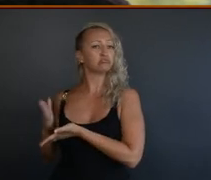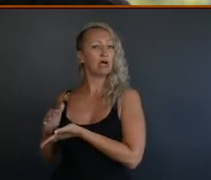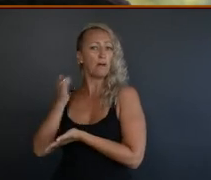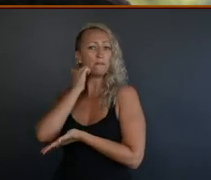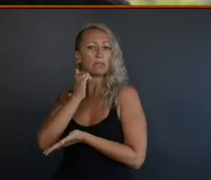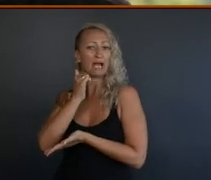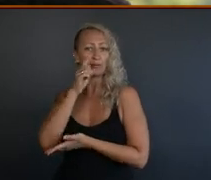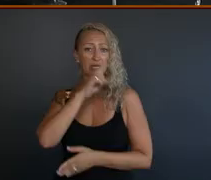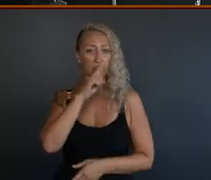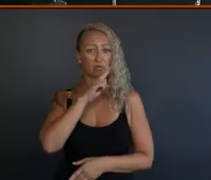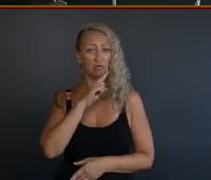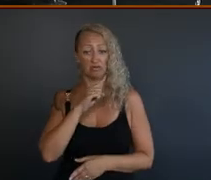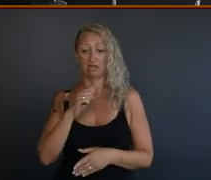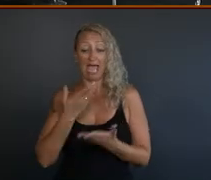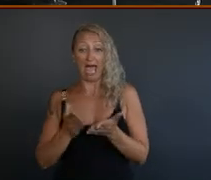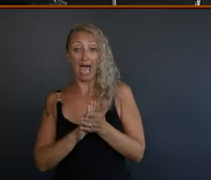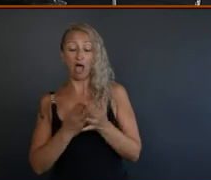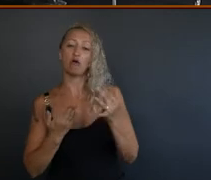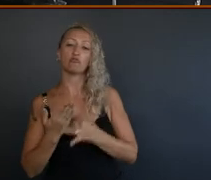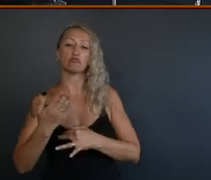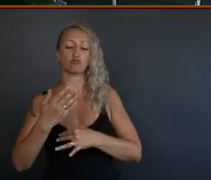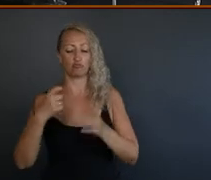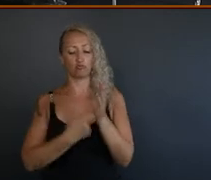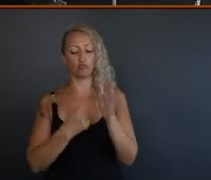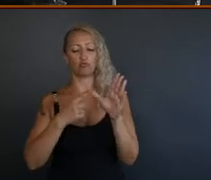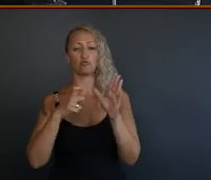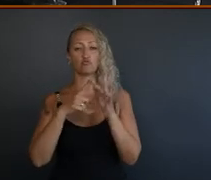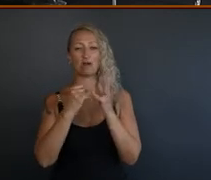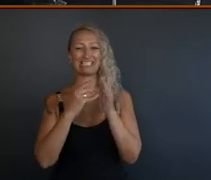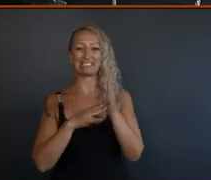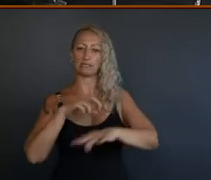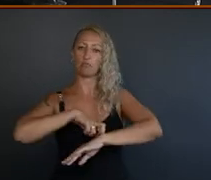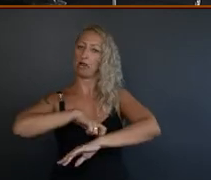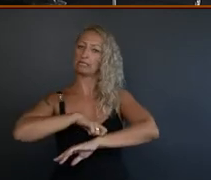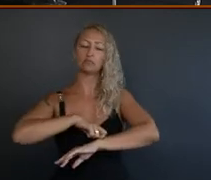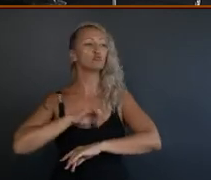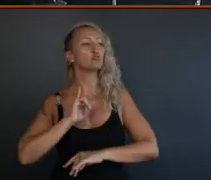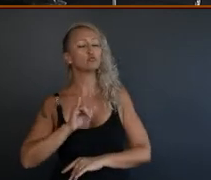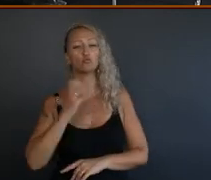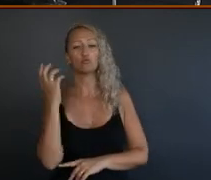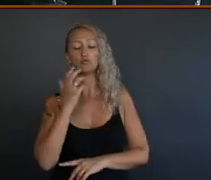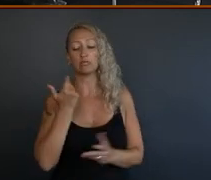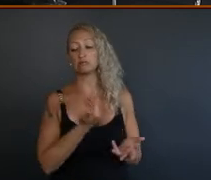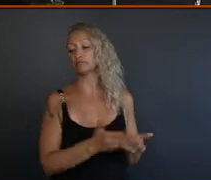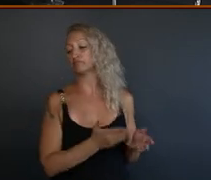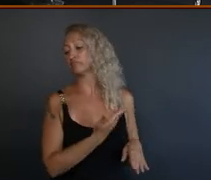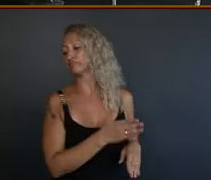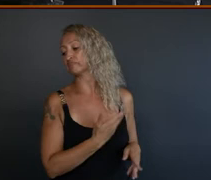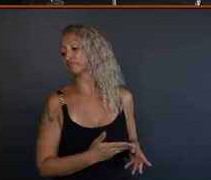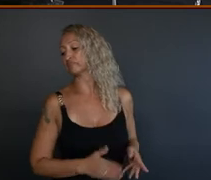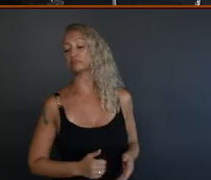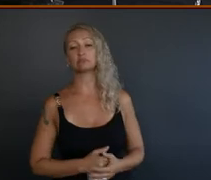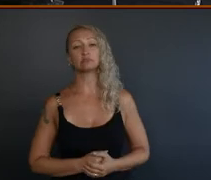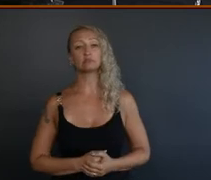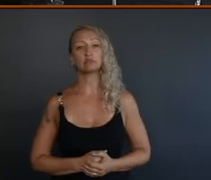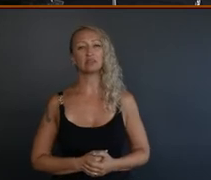Erasing us with racism. Exactly. Yeah. So it's that sort of – that trying – so again, coming back to that question of what does justice look